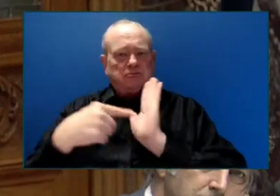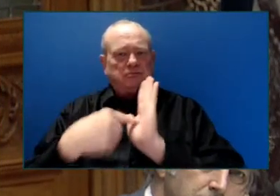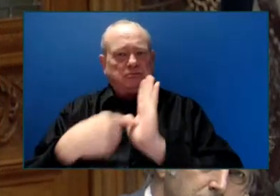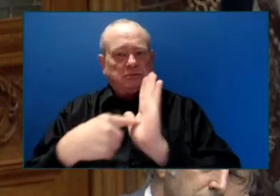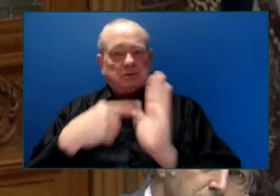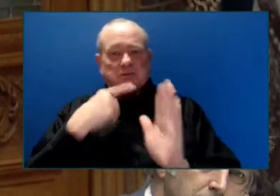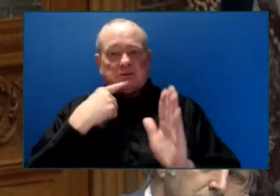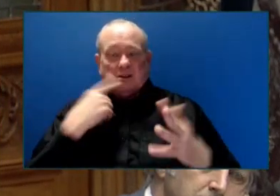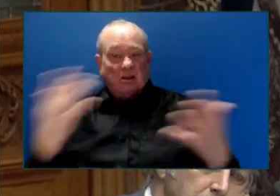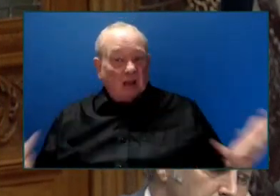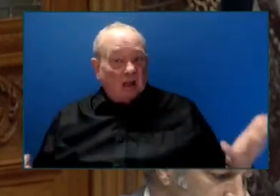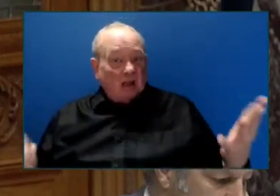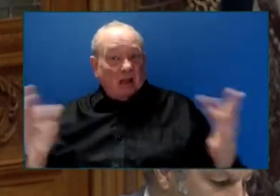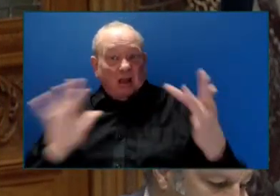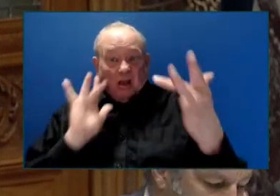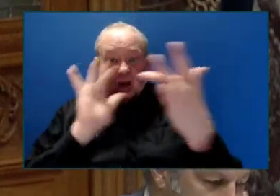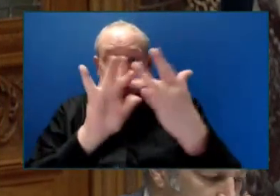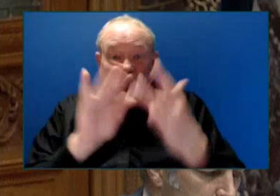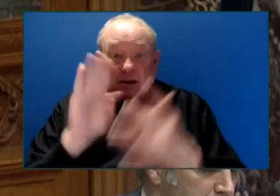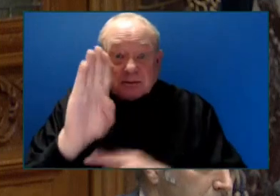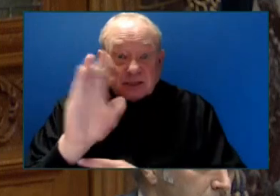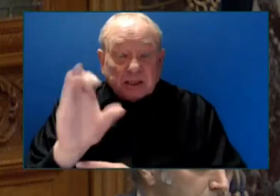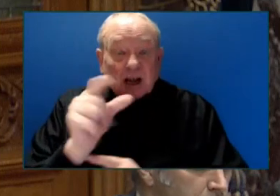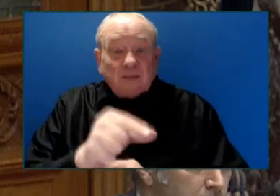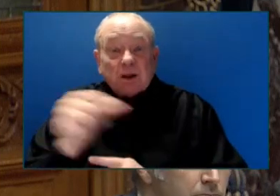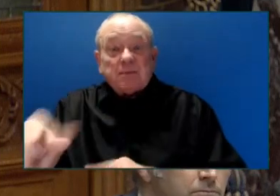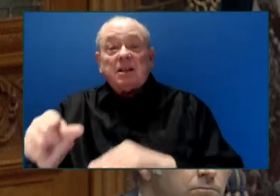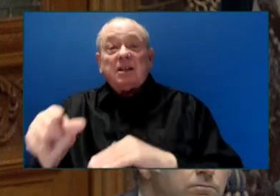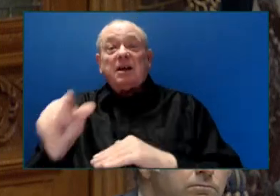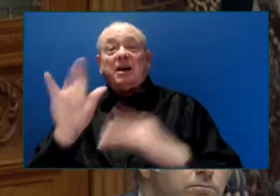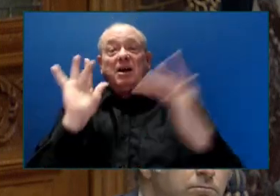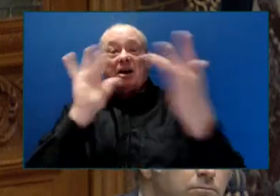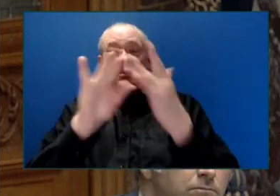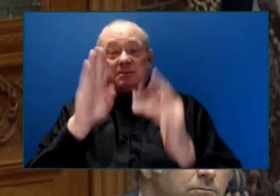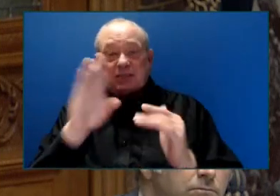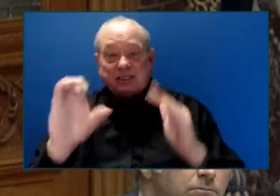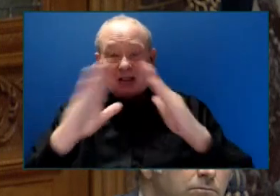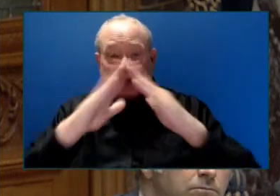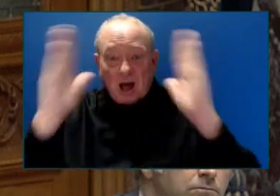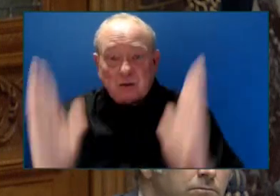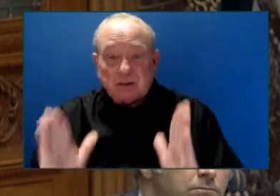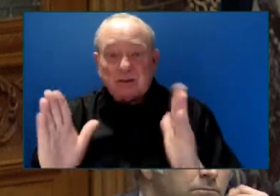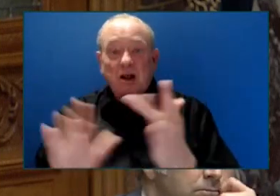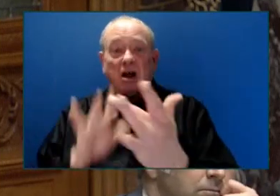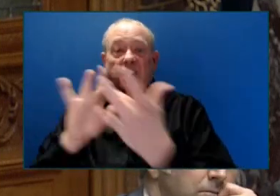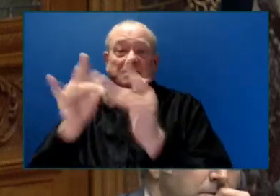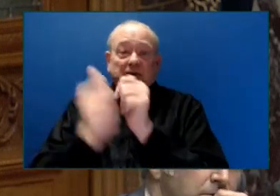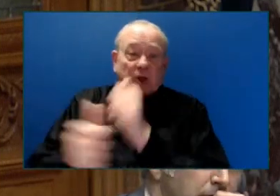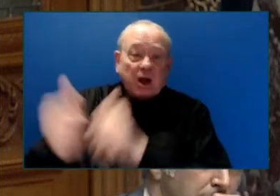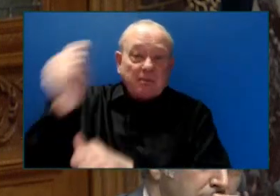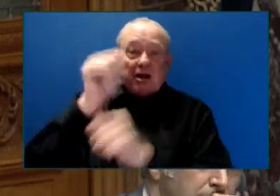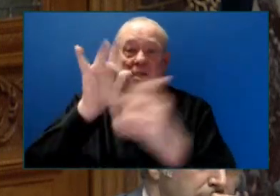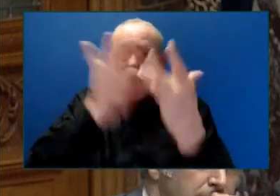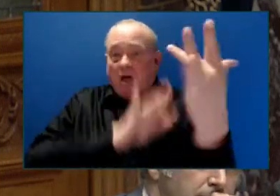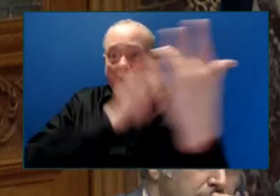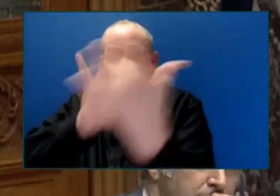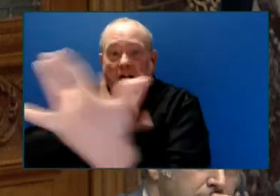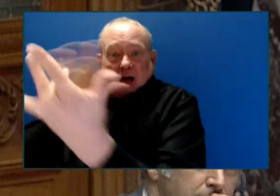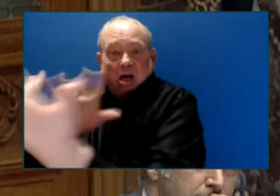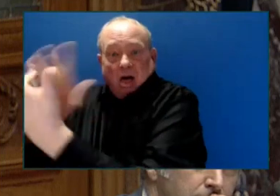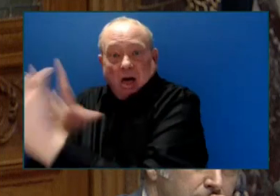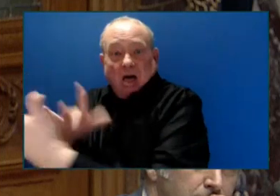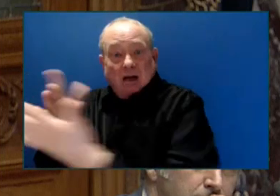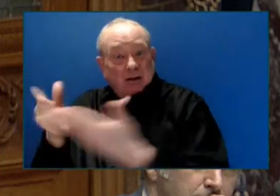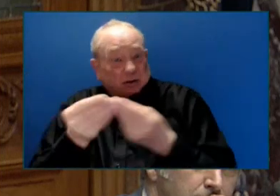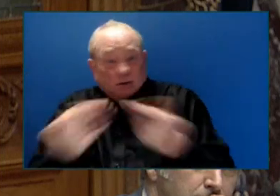to the Minister, to the Premier, and they had solutions that were working for their communities on the ground, but they were encountering barriers,